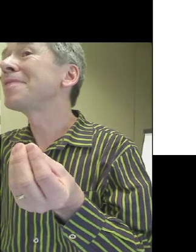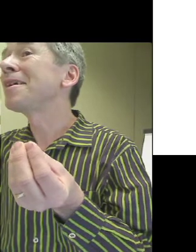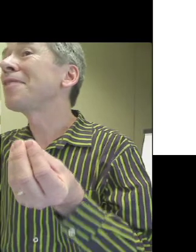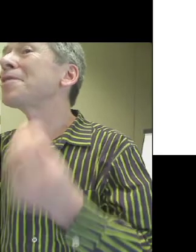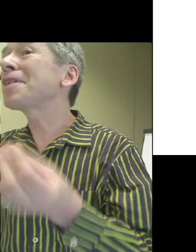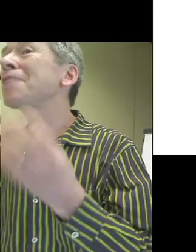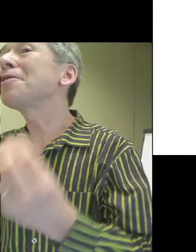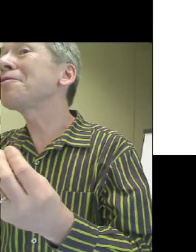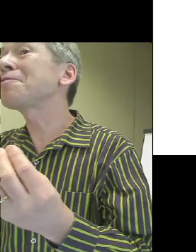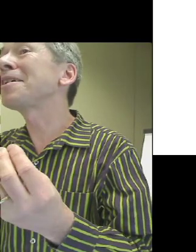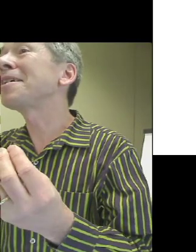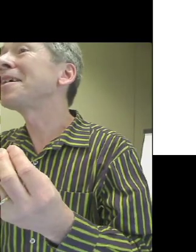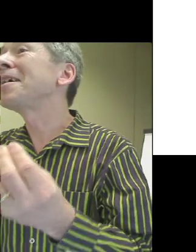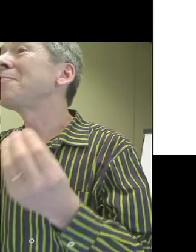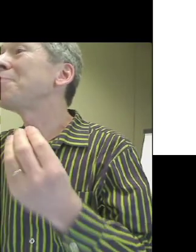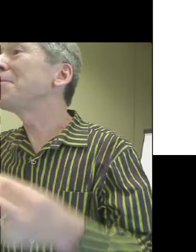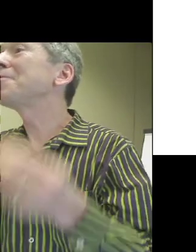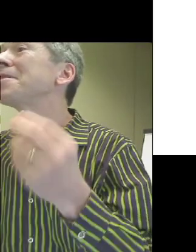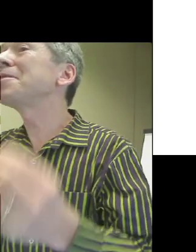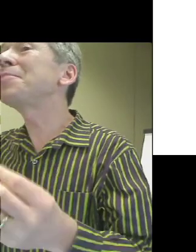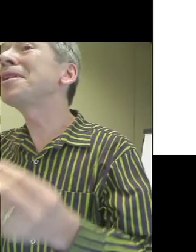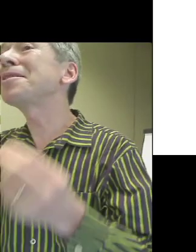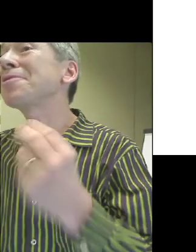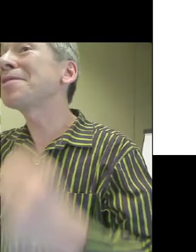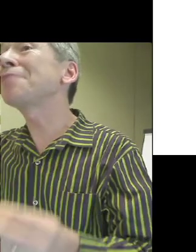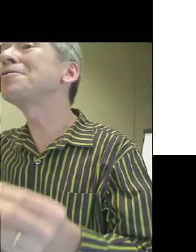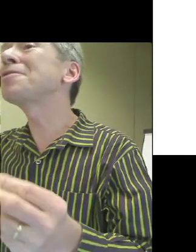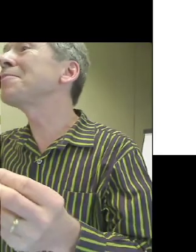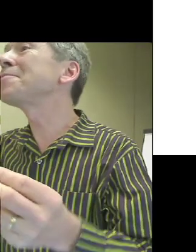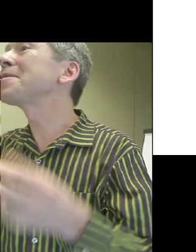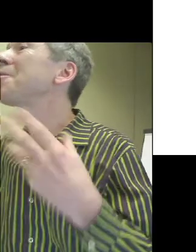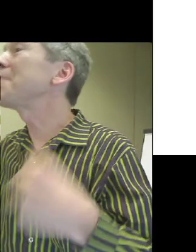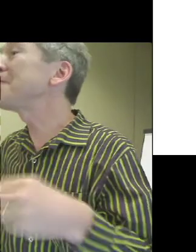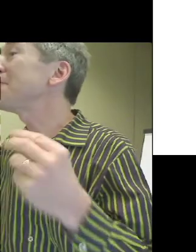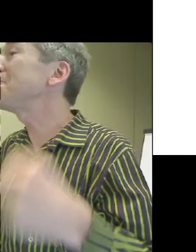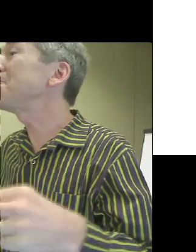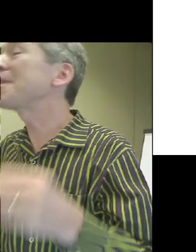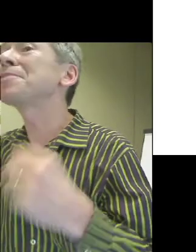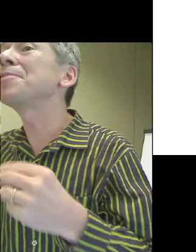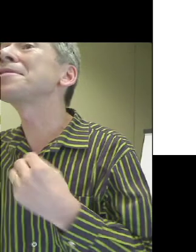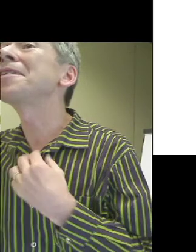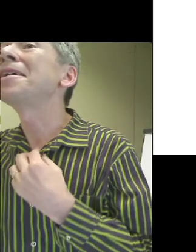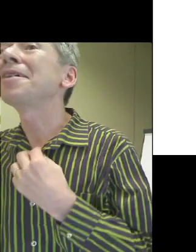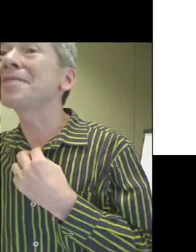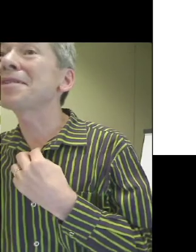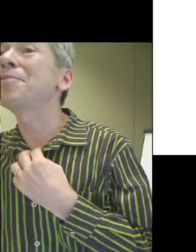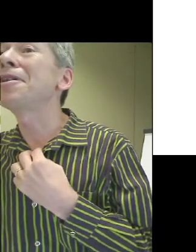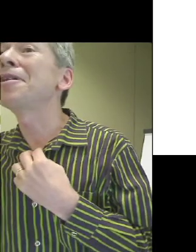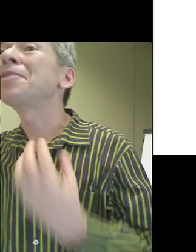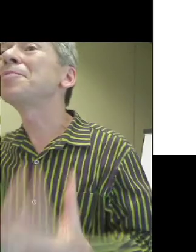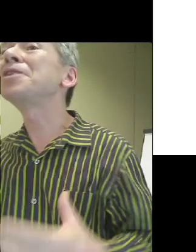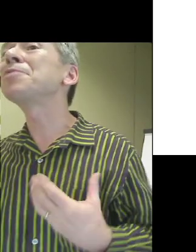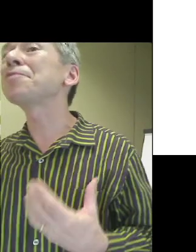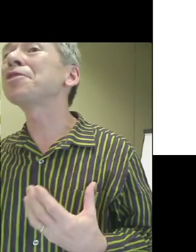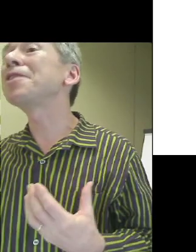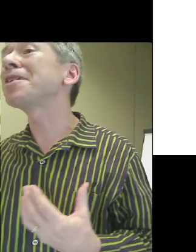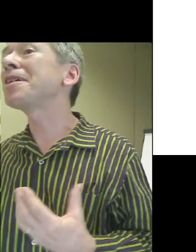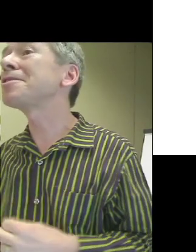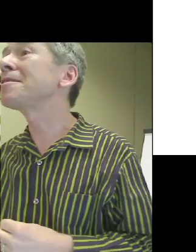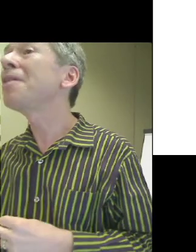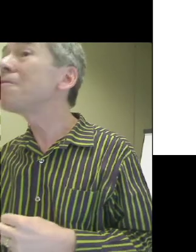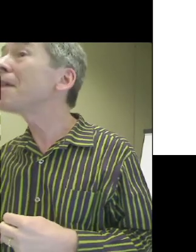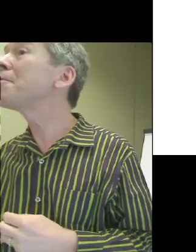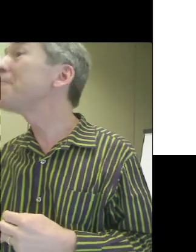value, what are we offering people with a disability on their own terms, with their own best, most accessible medium of